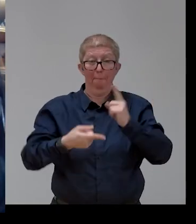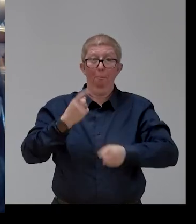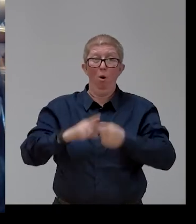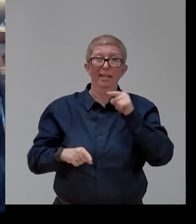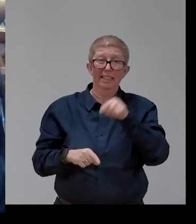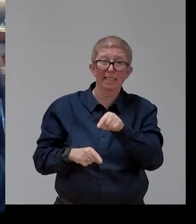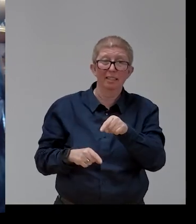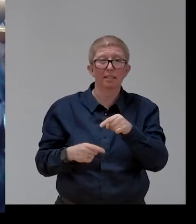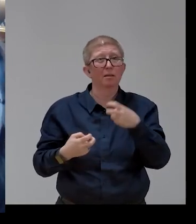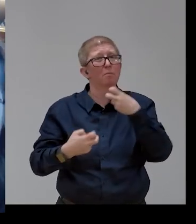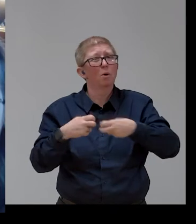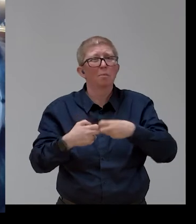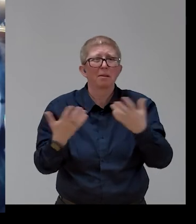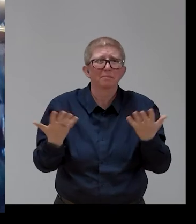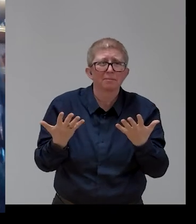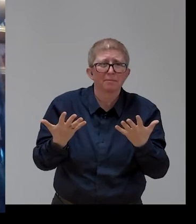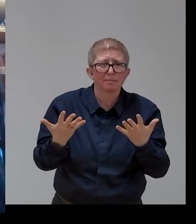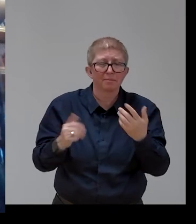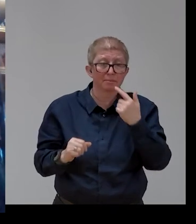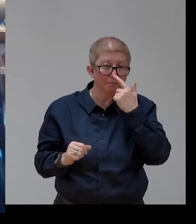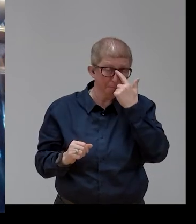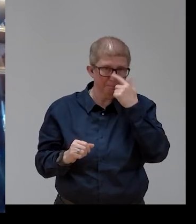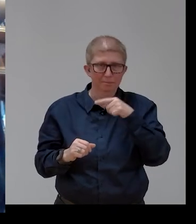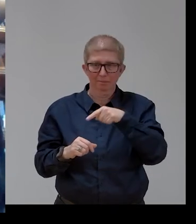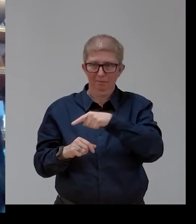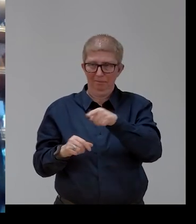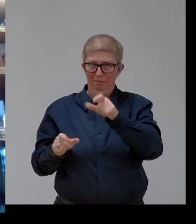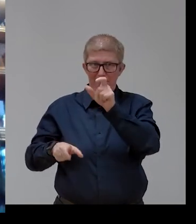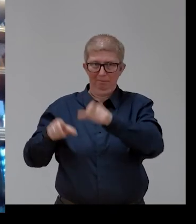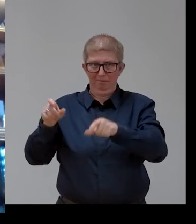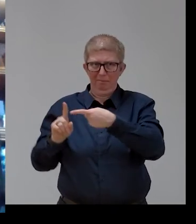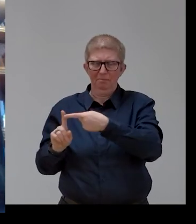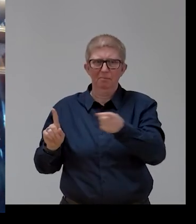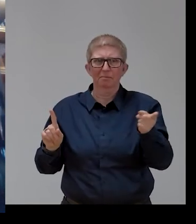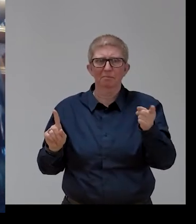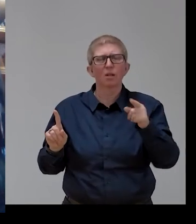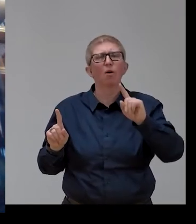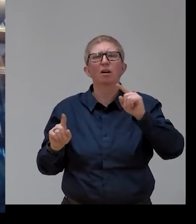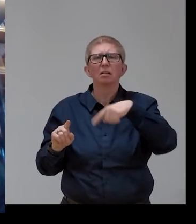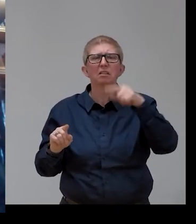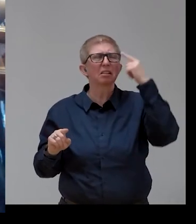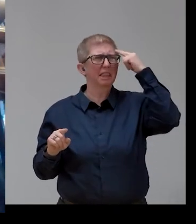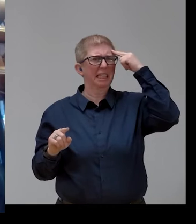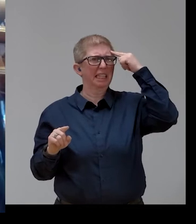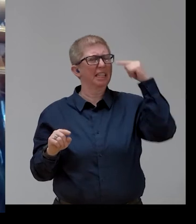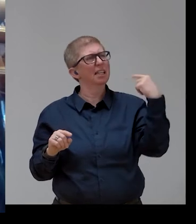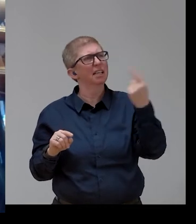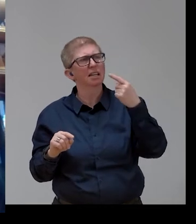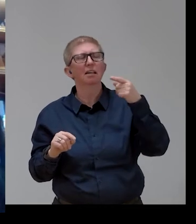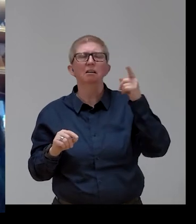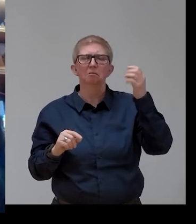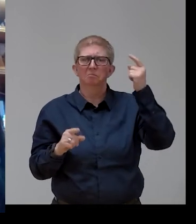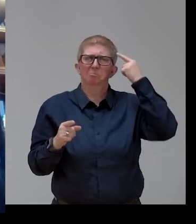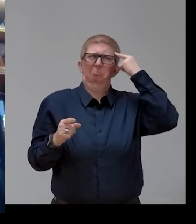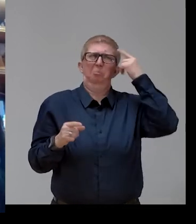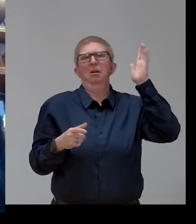human happiness, although it sounds like a chimera. And we have to follow the principles,